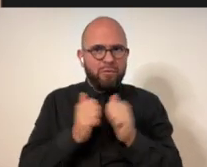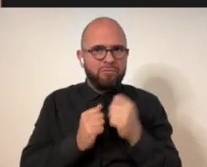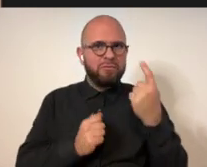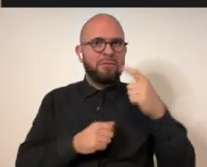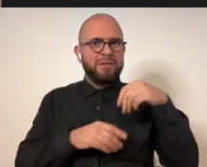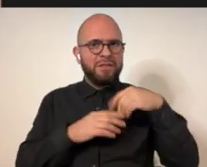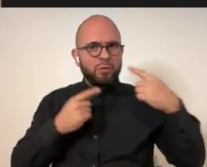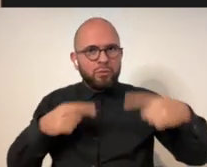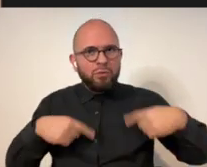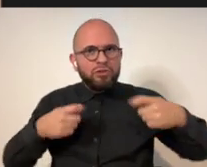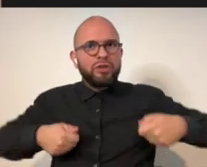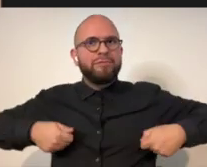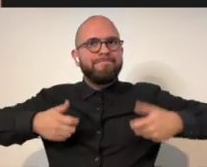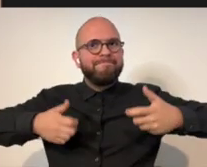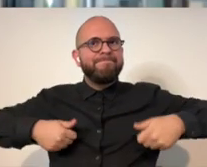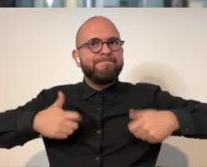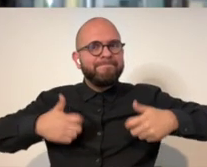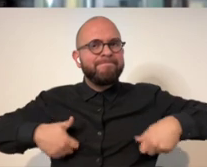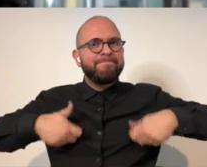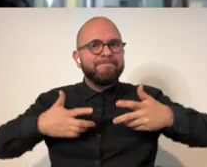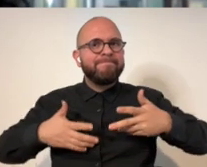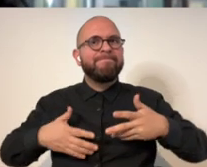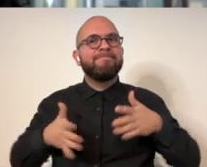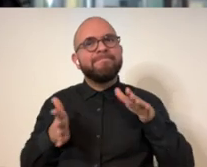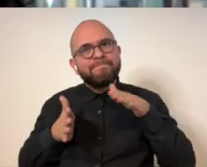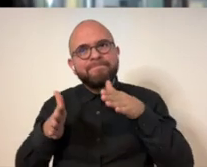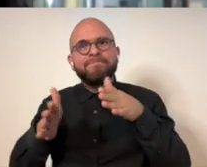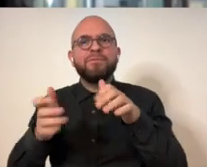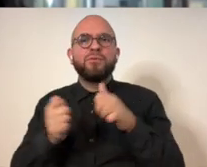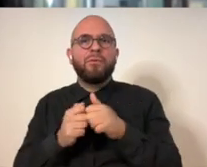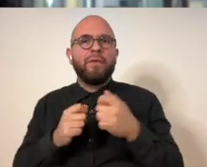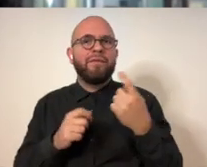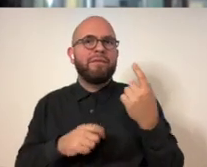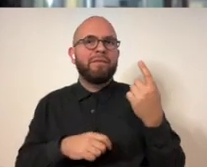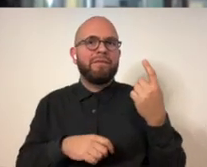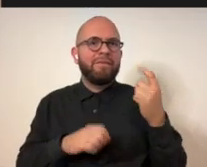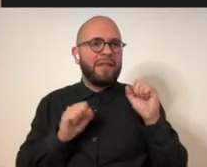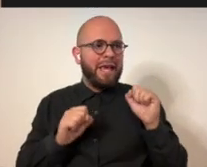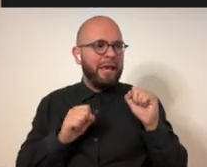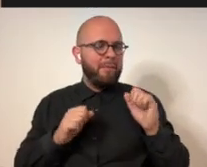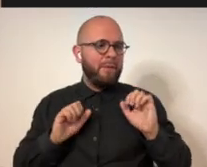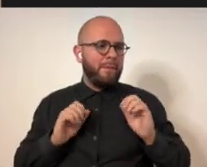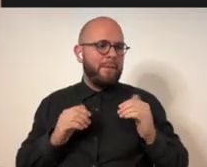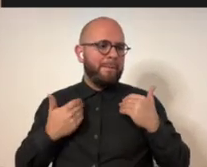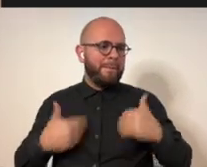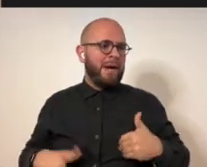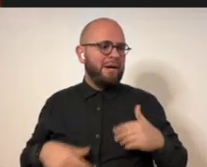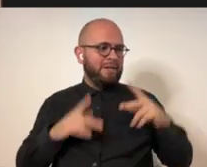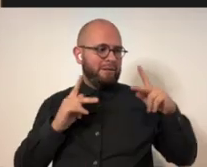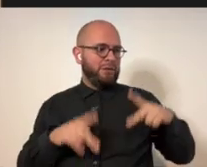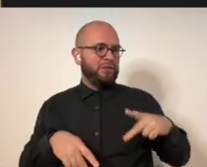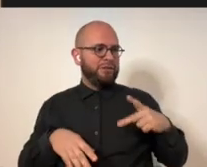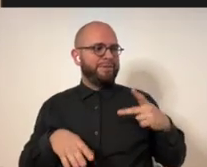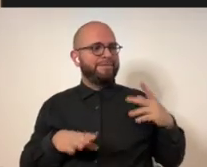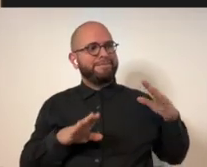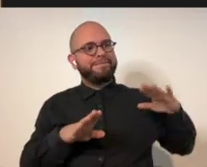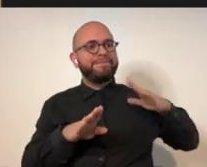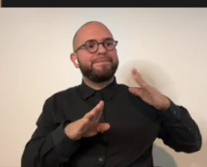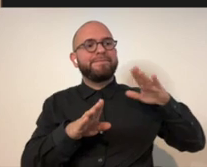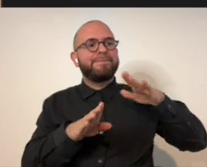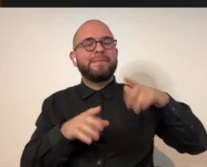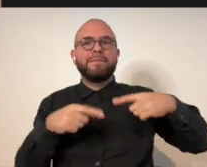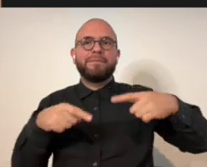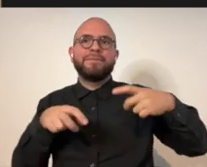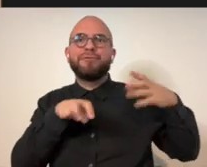the promenade with someone in a wheelchair on the promenade and able-bodied person